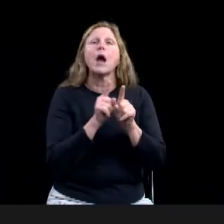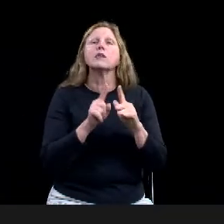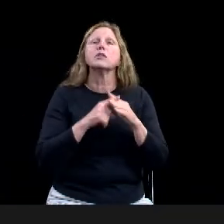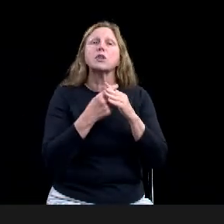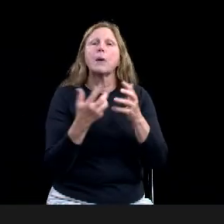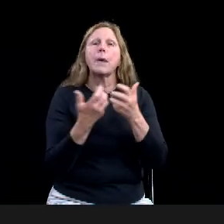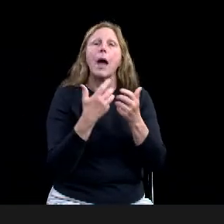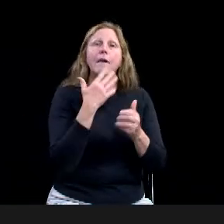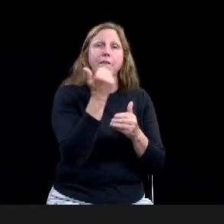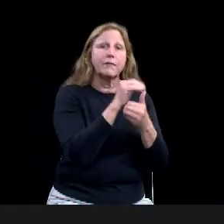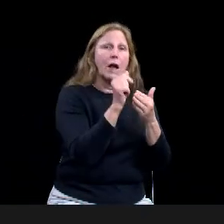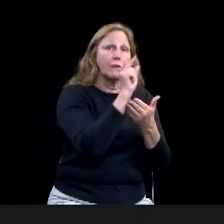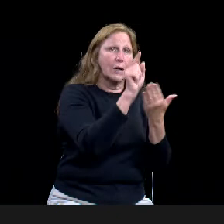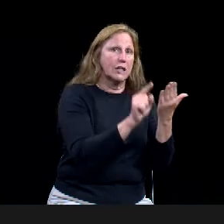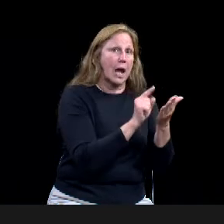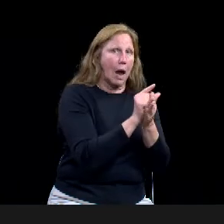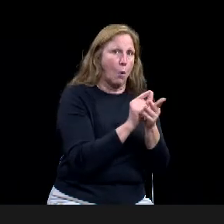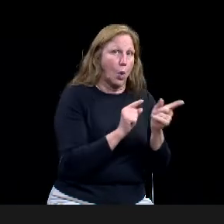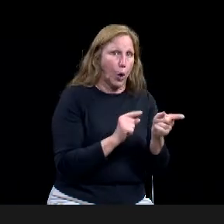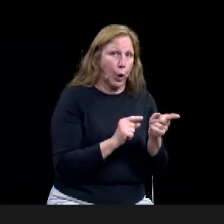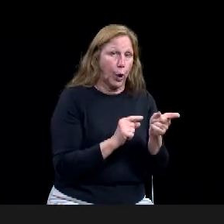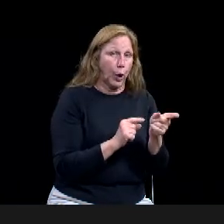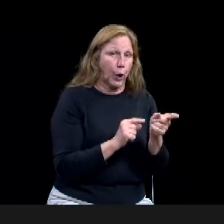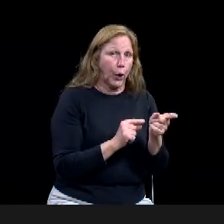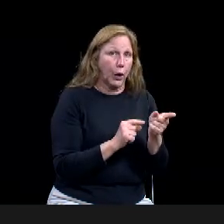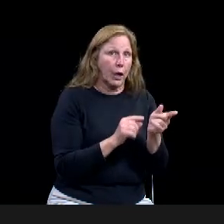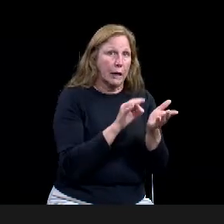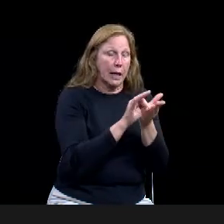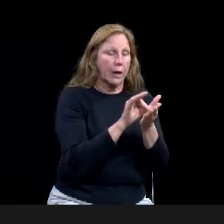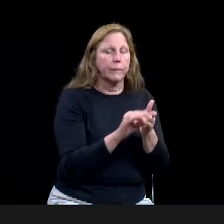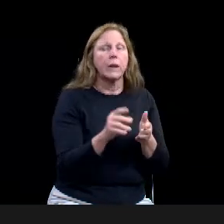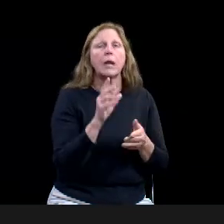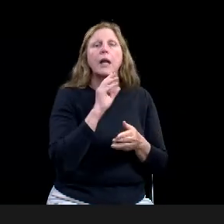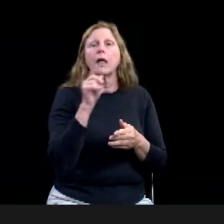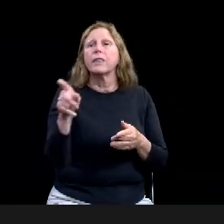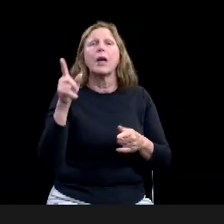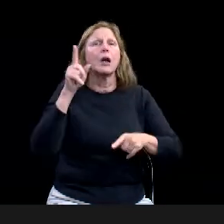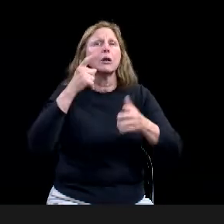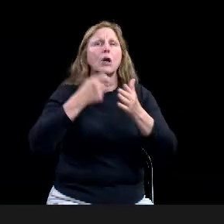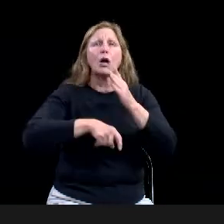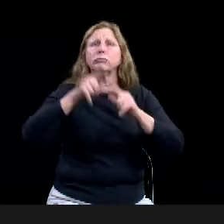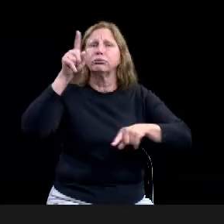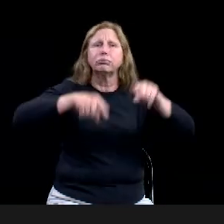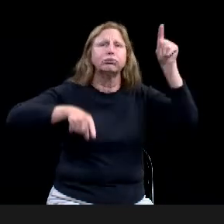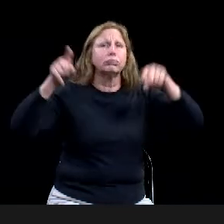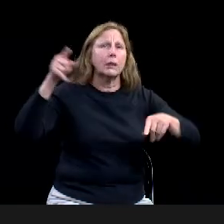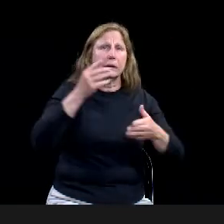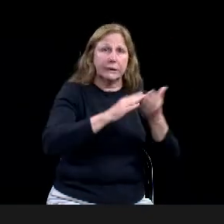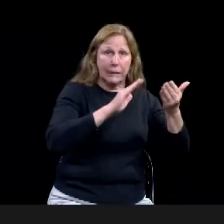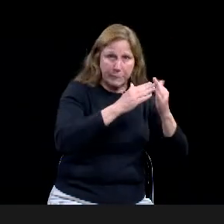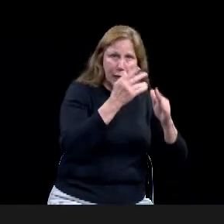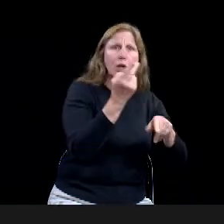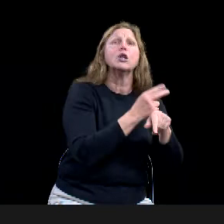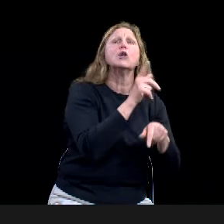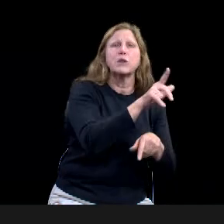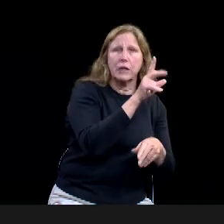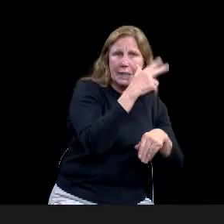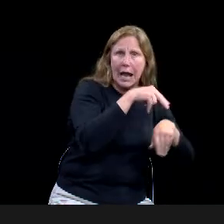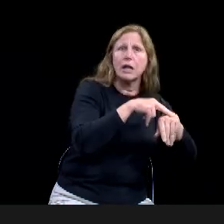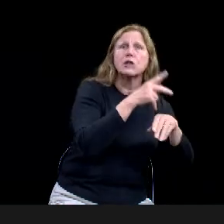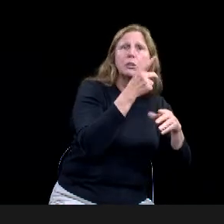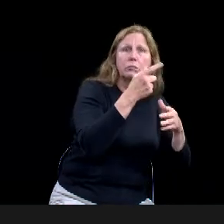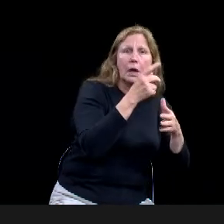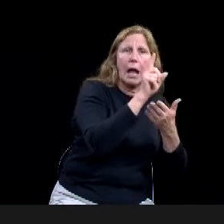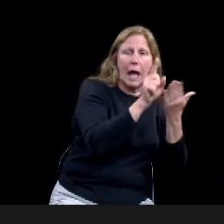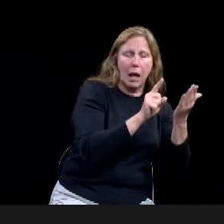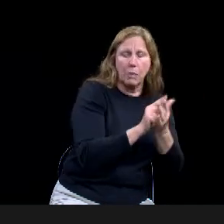that did use this national rate. There were several that used less than $15 and we thought, um, well, maybe